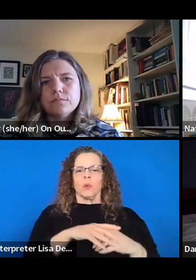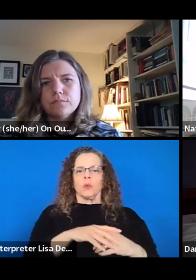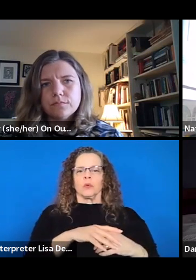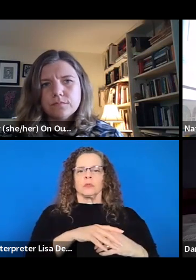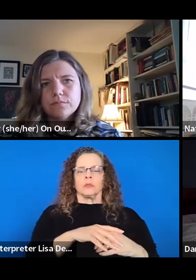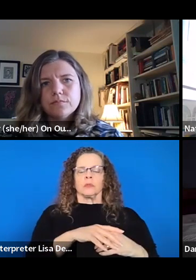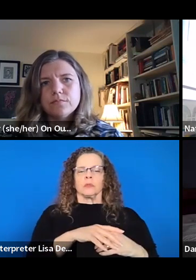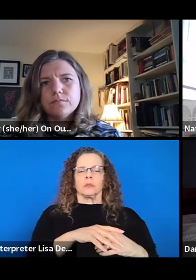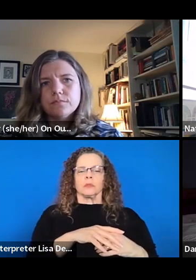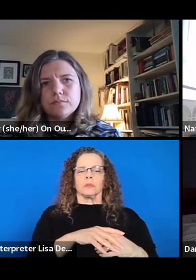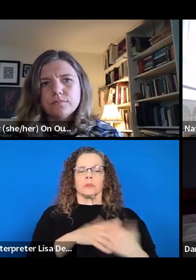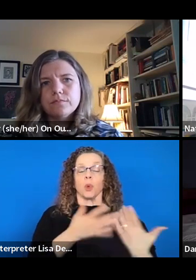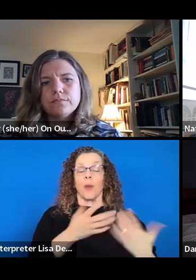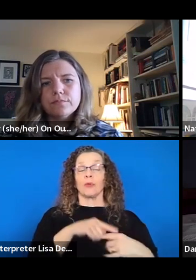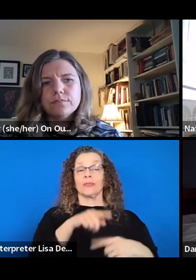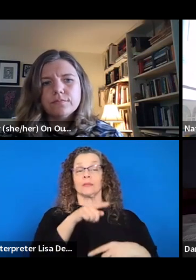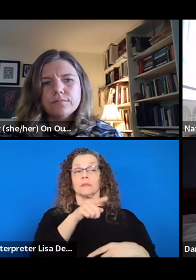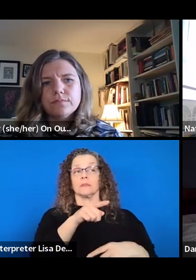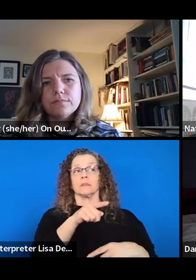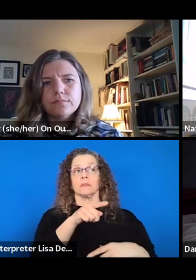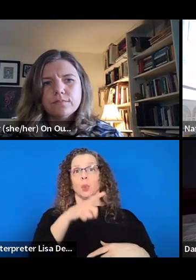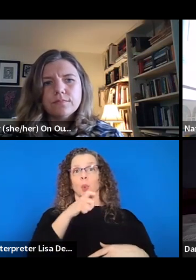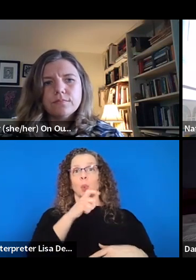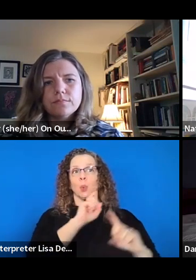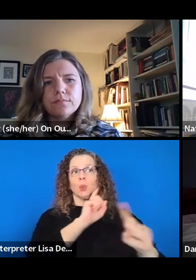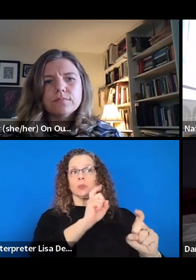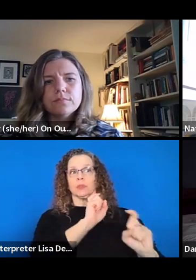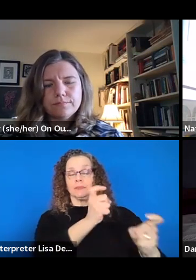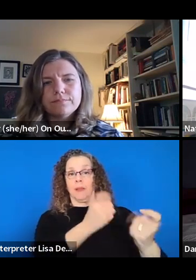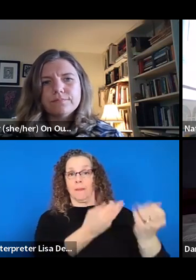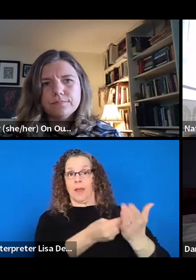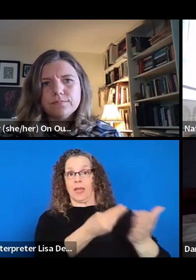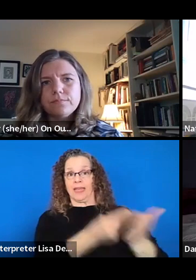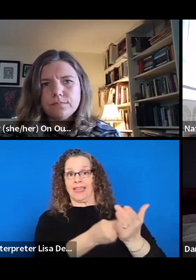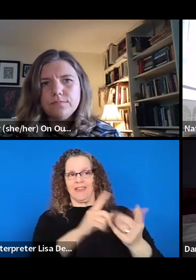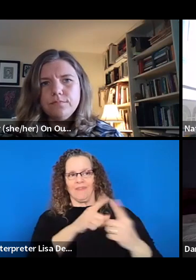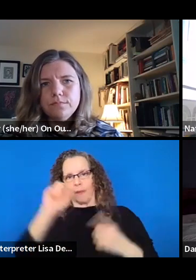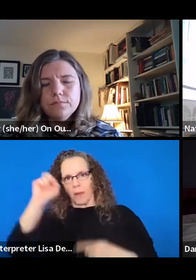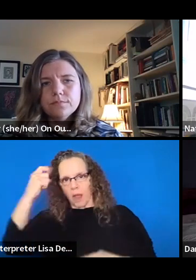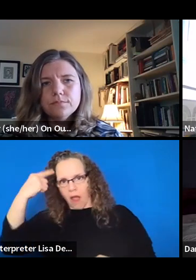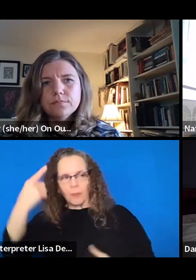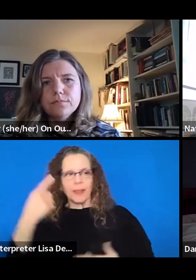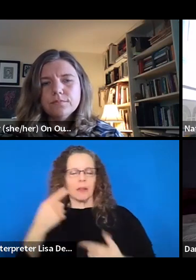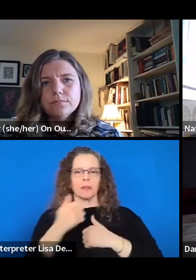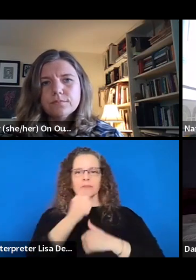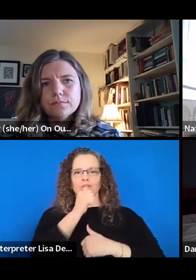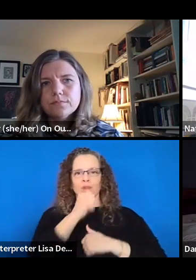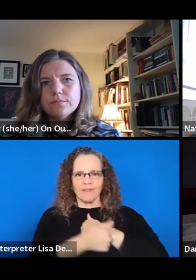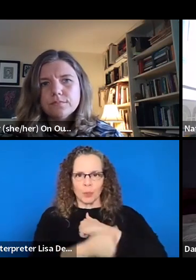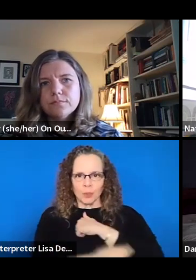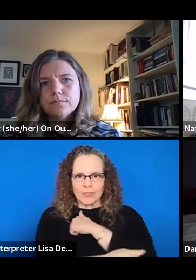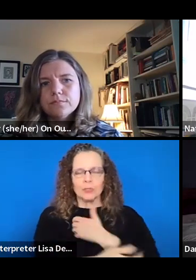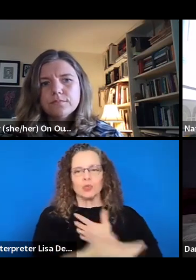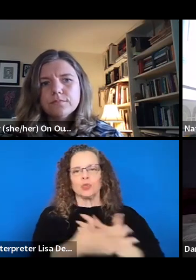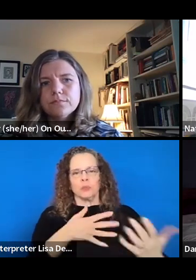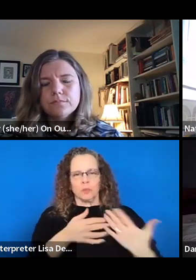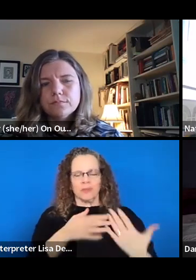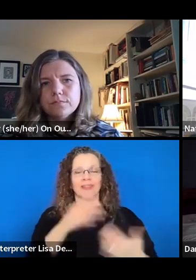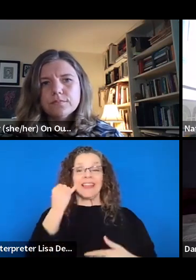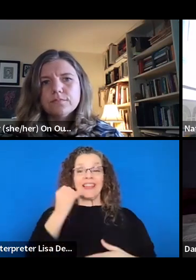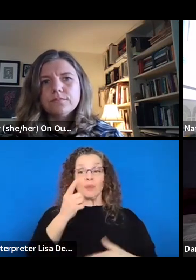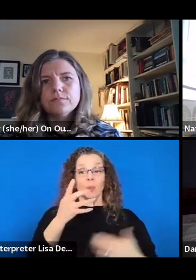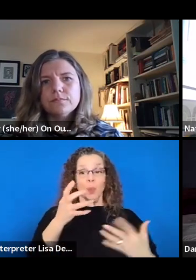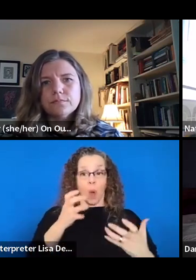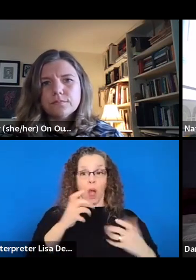government entity who is funding the arts, if you want there to be a diversity of artistic experiences for your community,